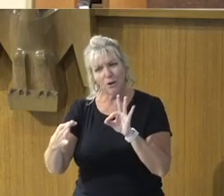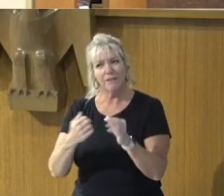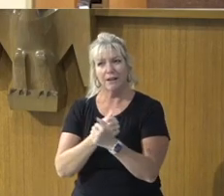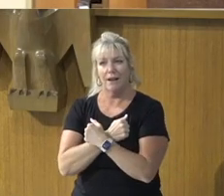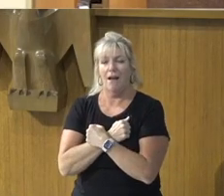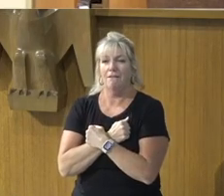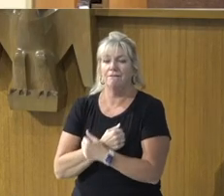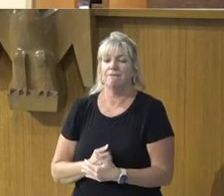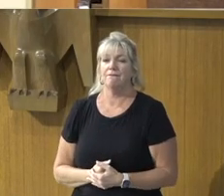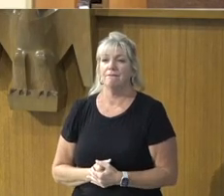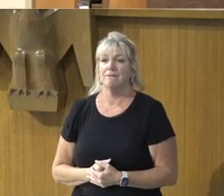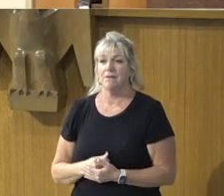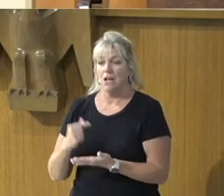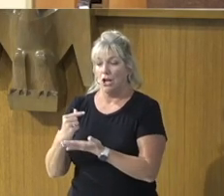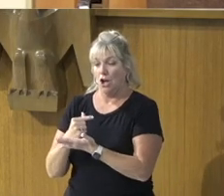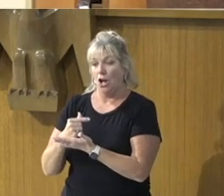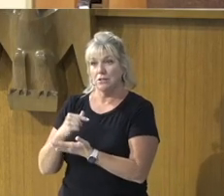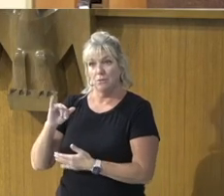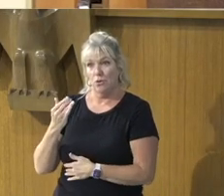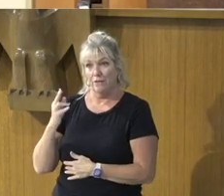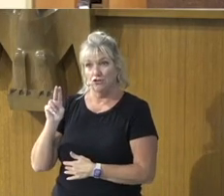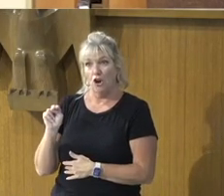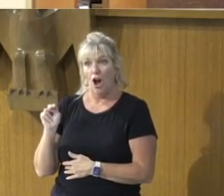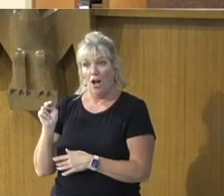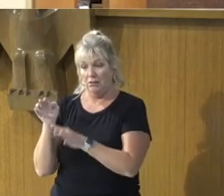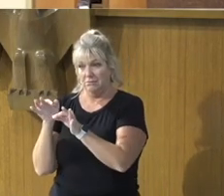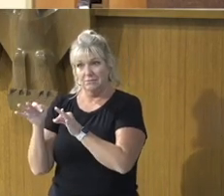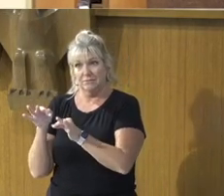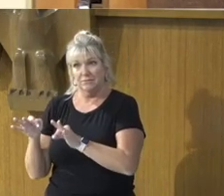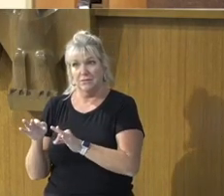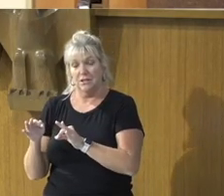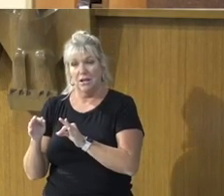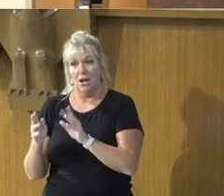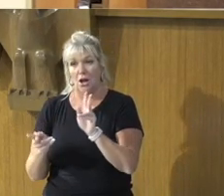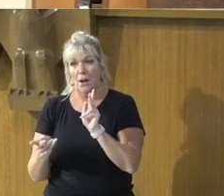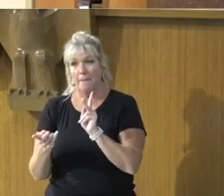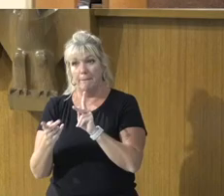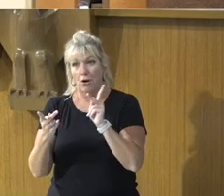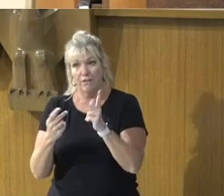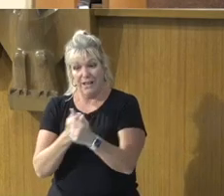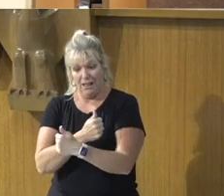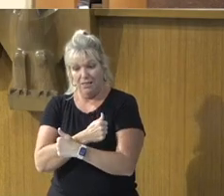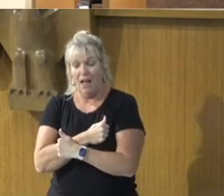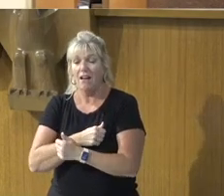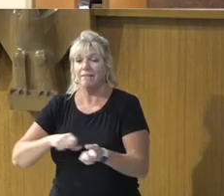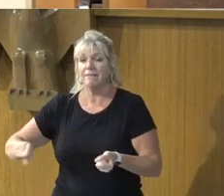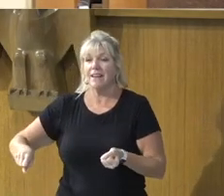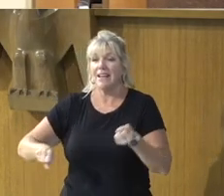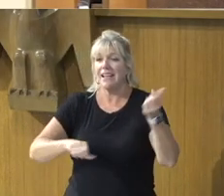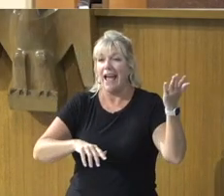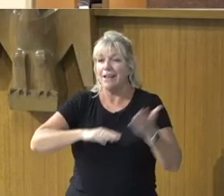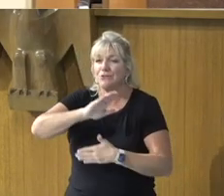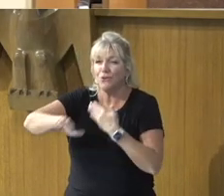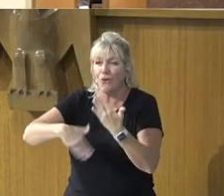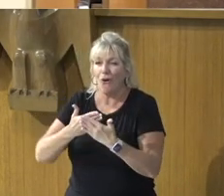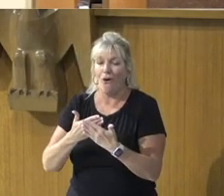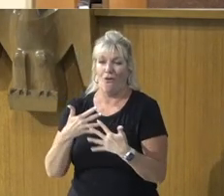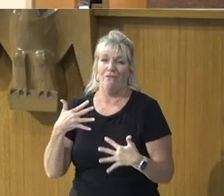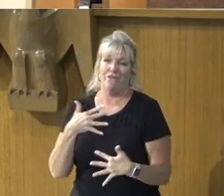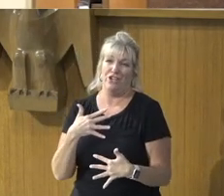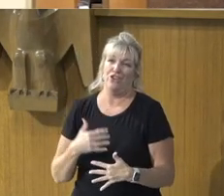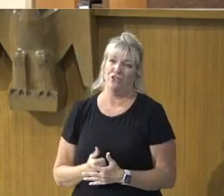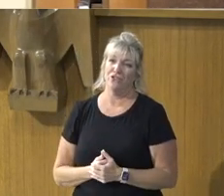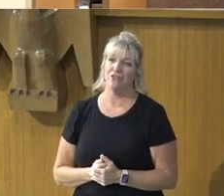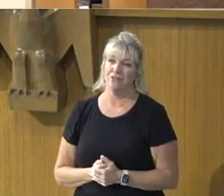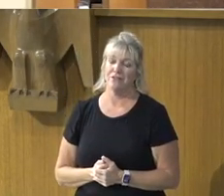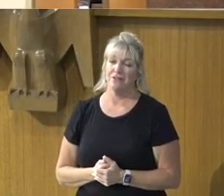And the gospel of John, Makes very clear, Perfect love, Casts out, All fear, So, Through